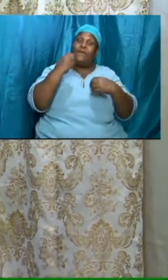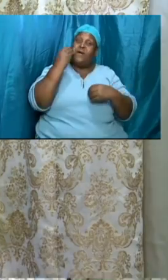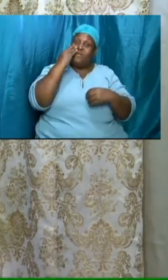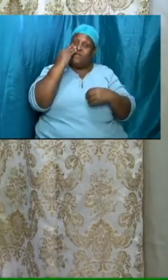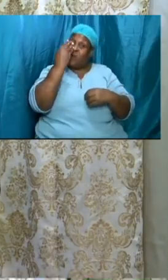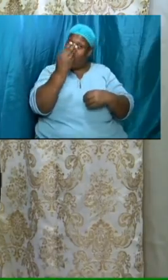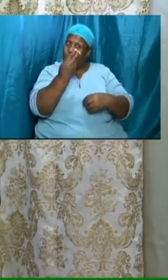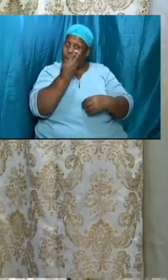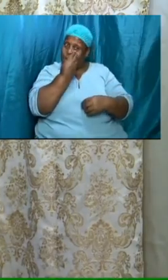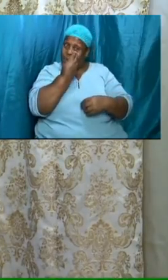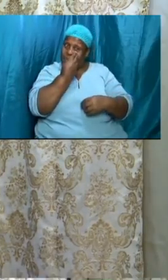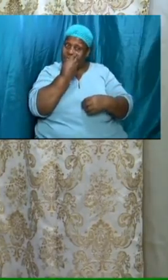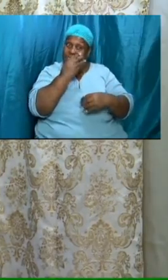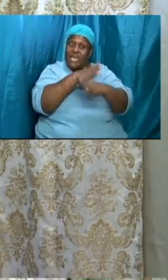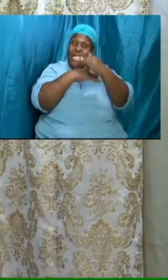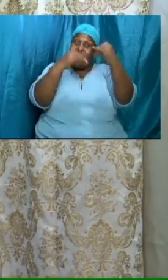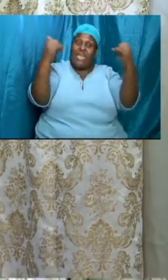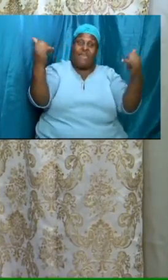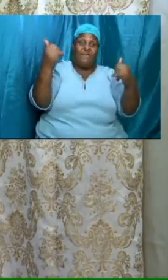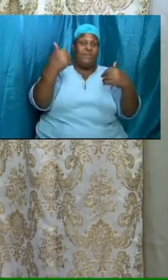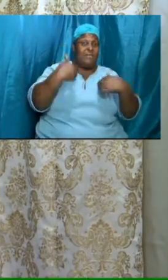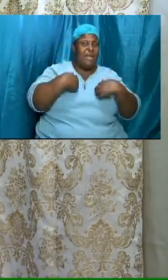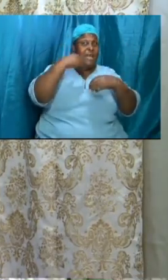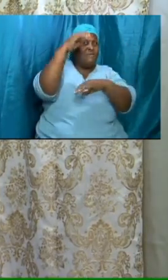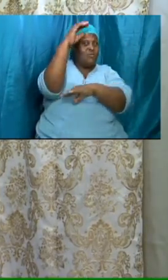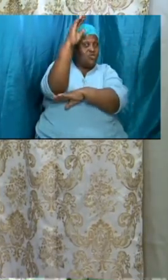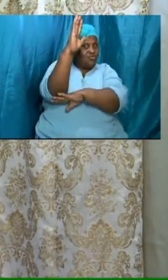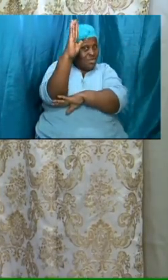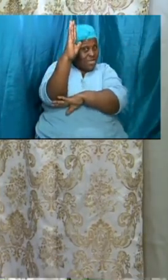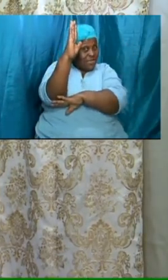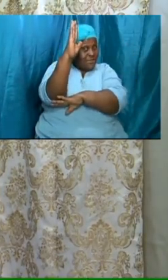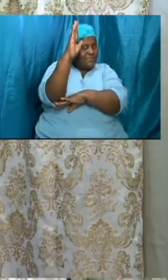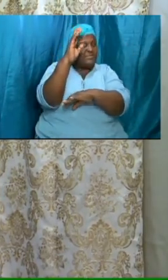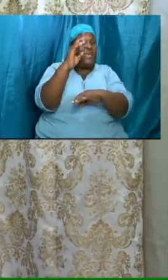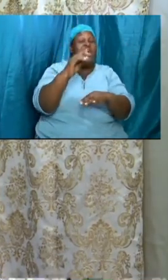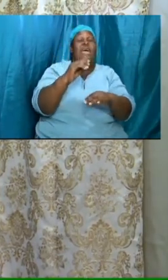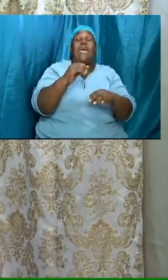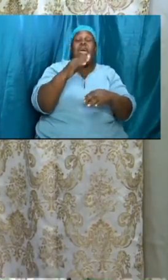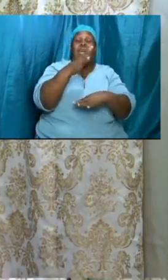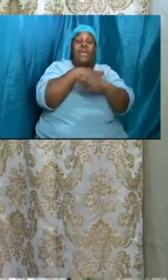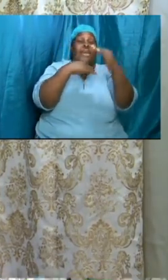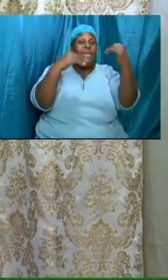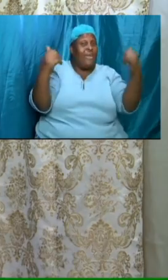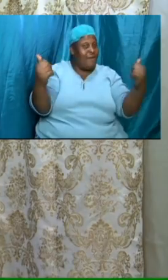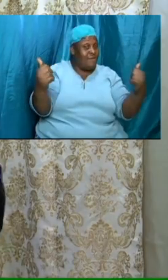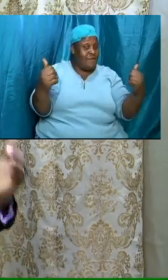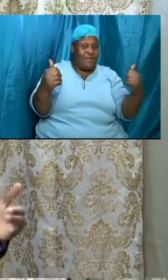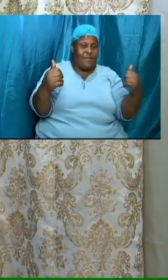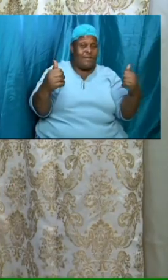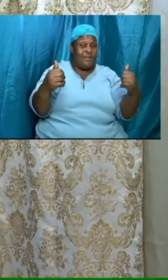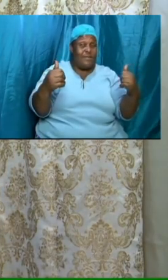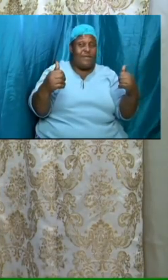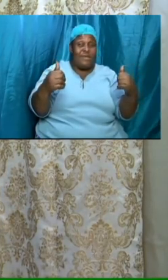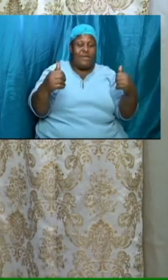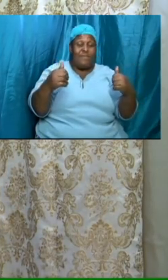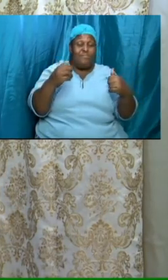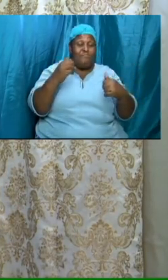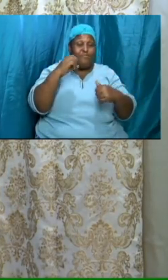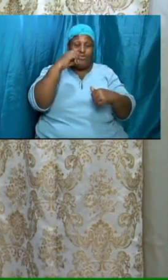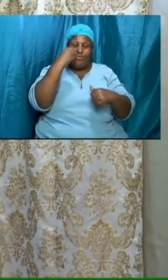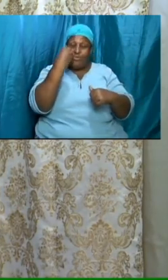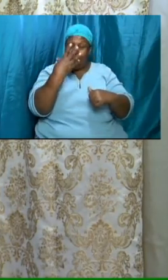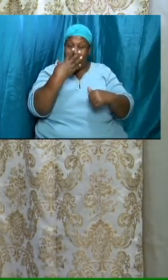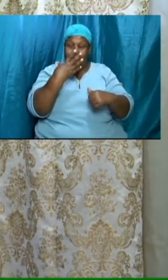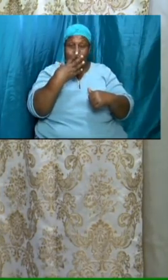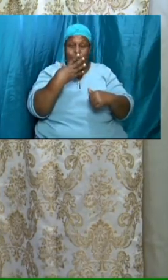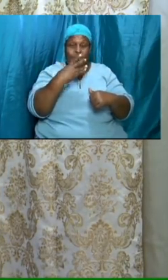the contraptions that we see and experience on earth that makes earth for some people beautiful folks